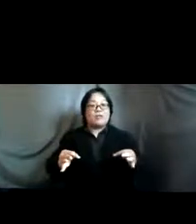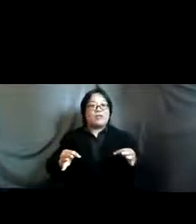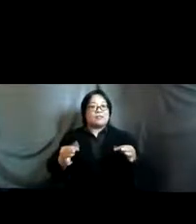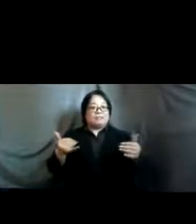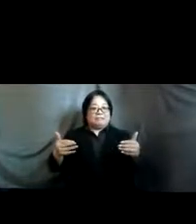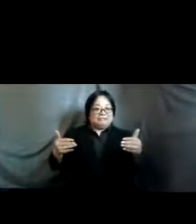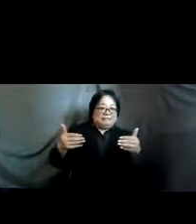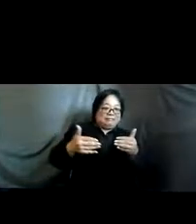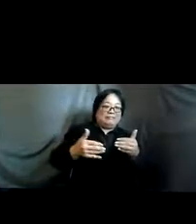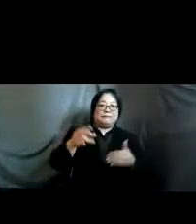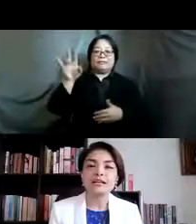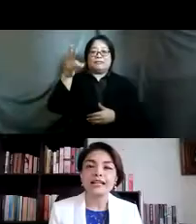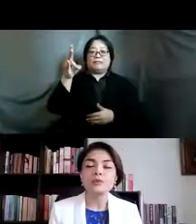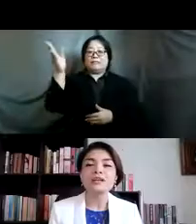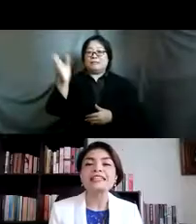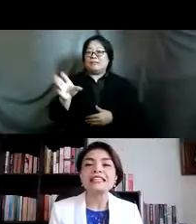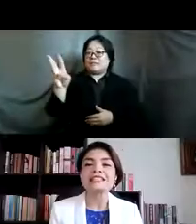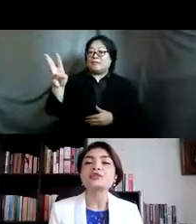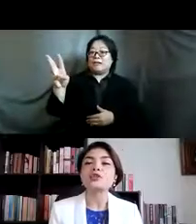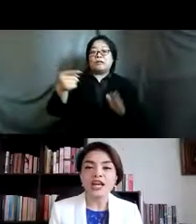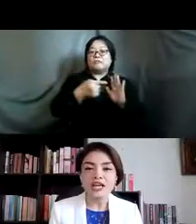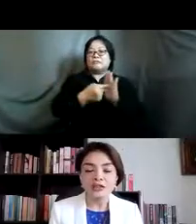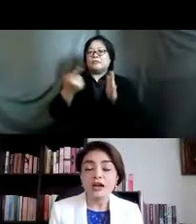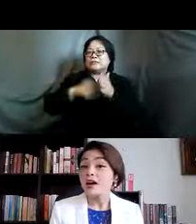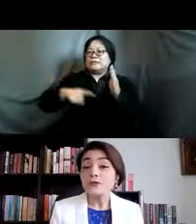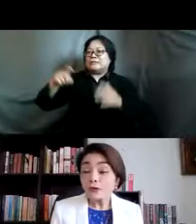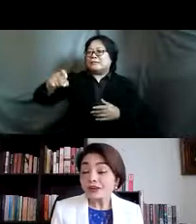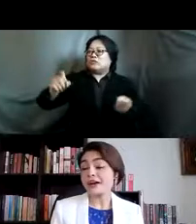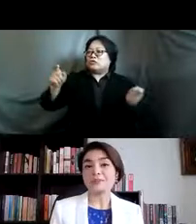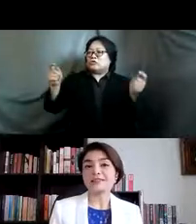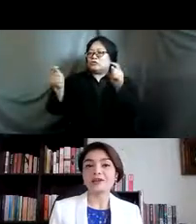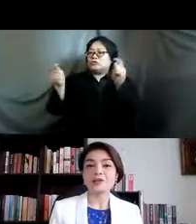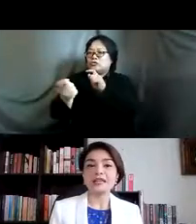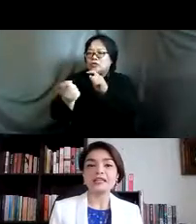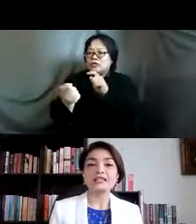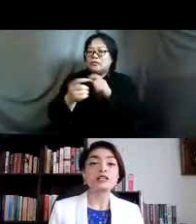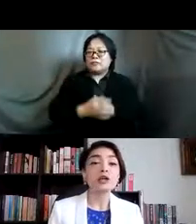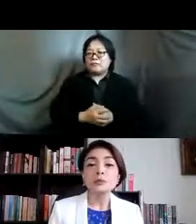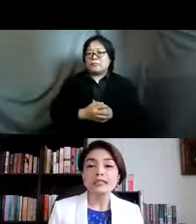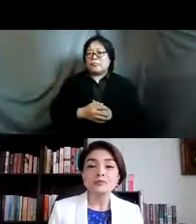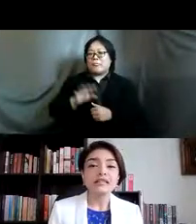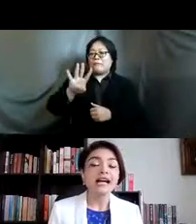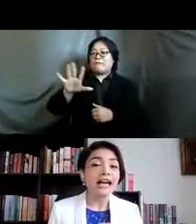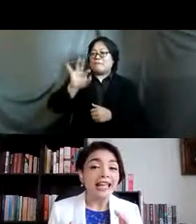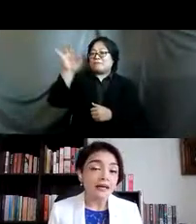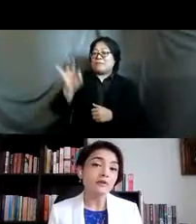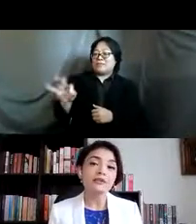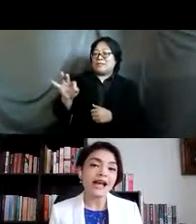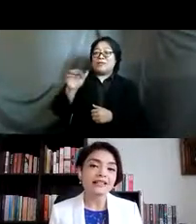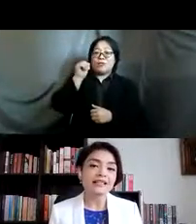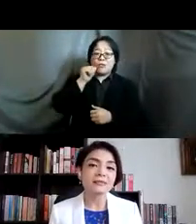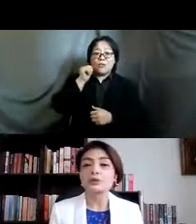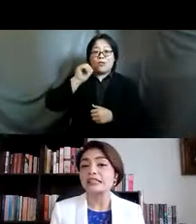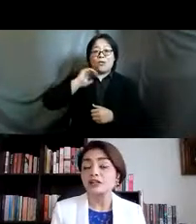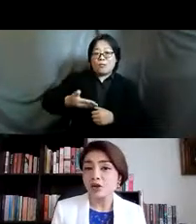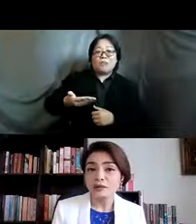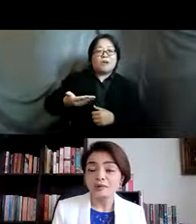also your key insights there especially regarding what needs to change 45 percent of women and girls globally being unable to